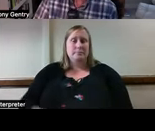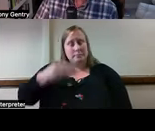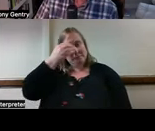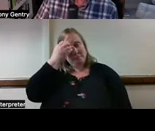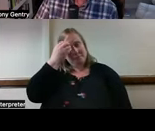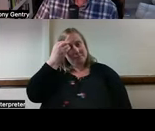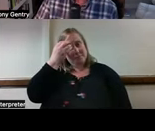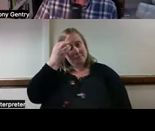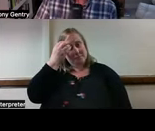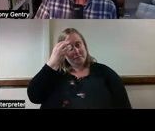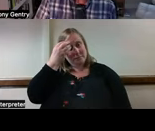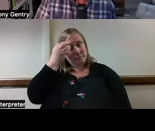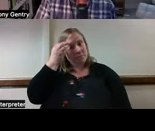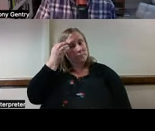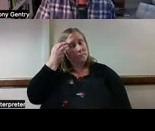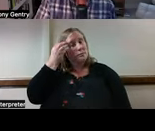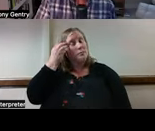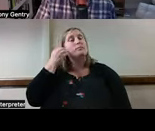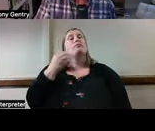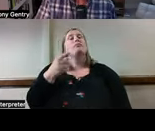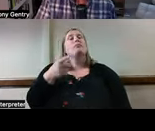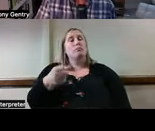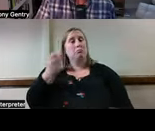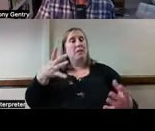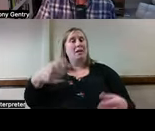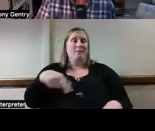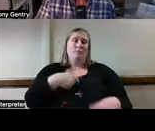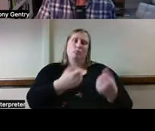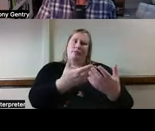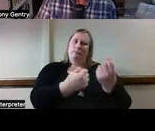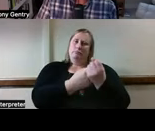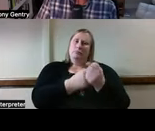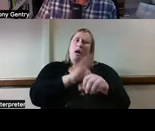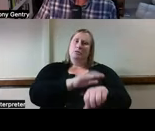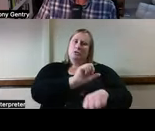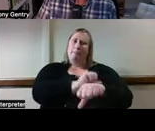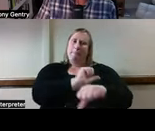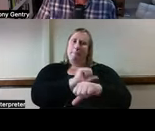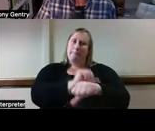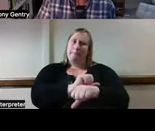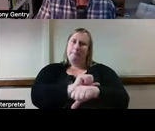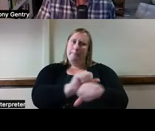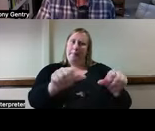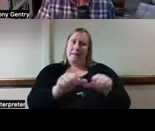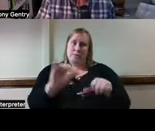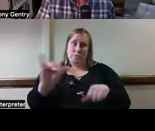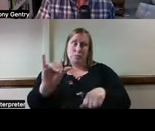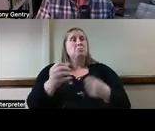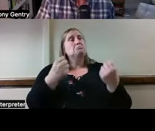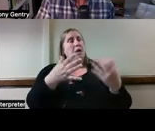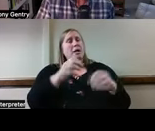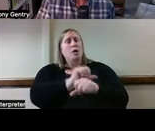As we know, many of us provide supports on the job sites as well, and many work sites are already implementing